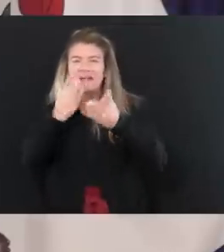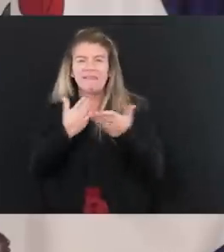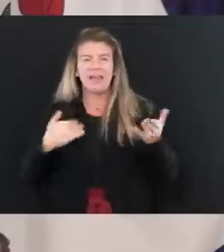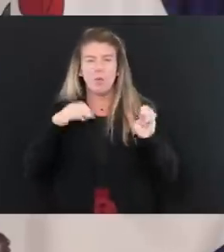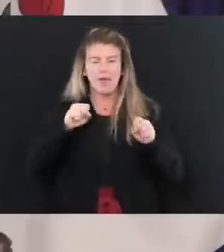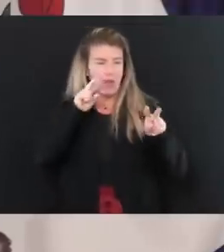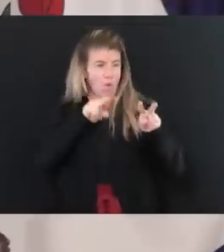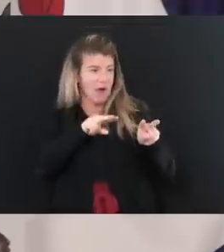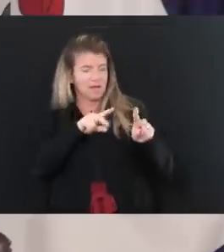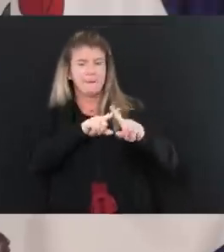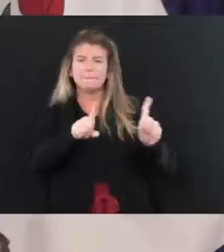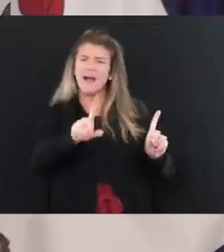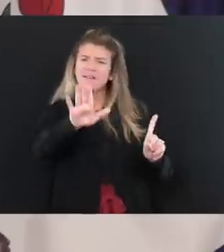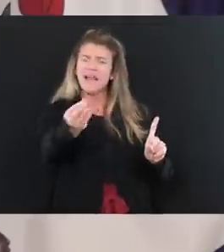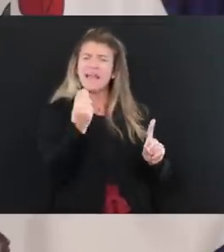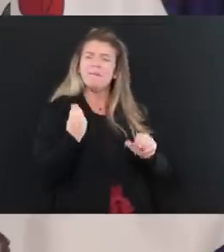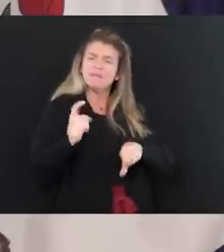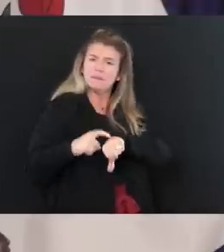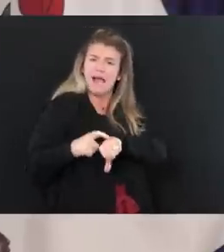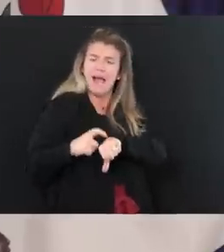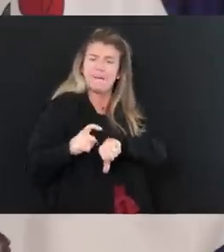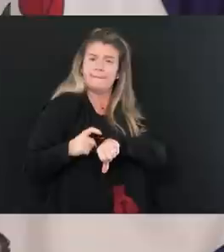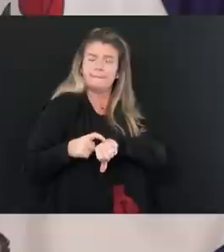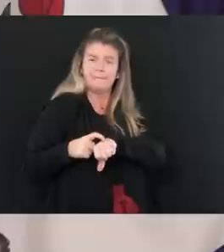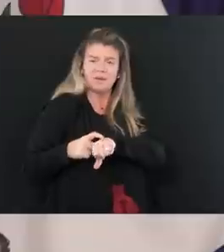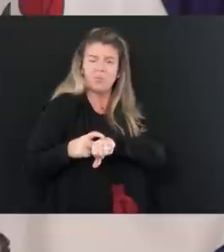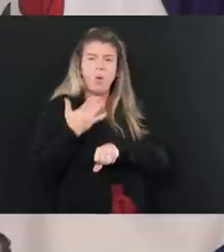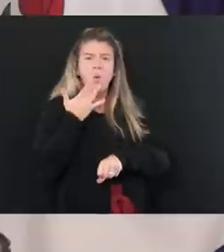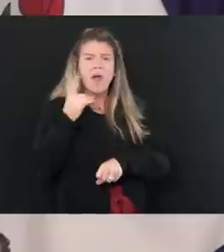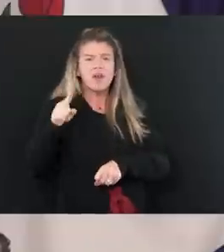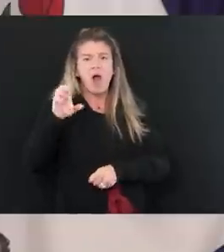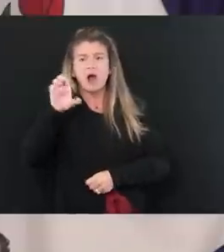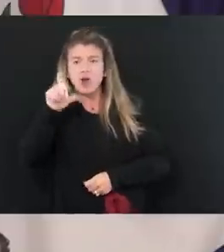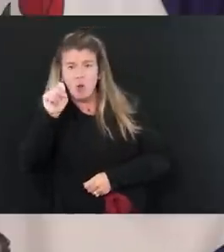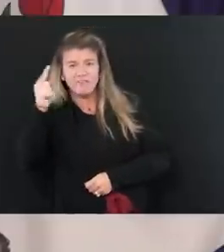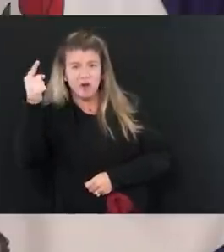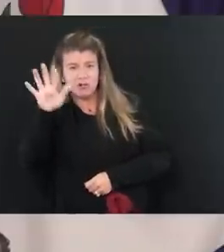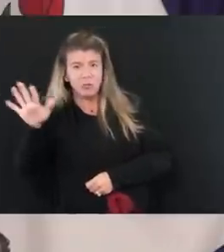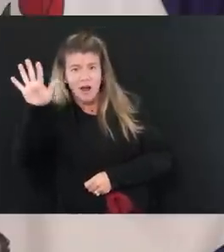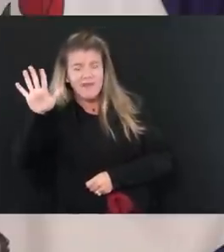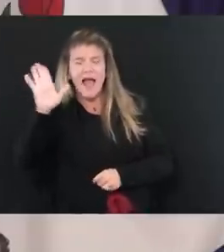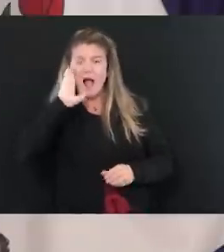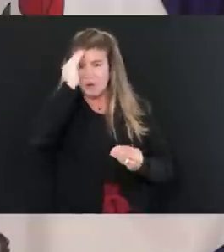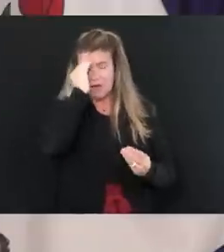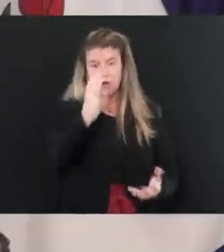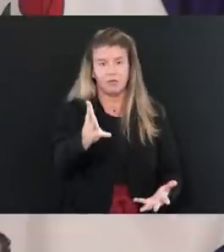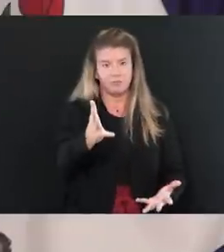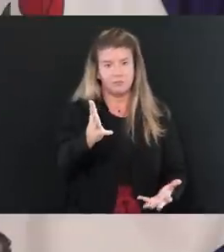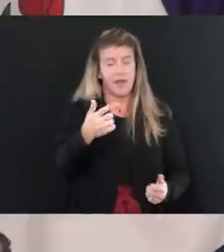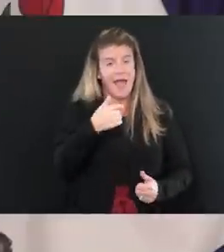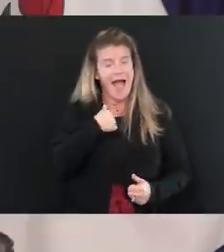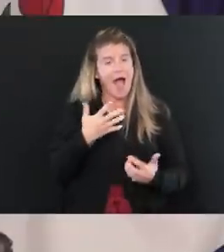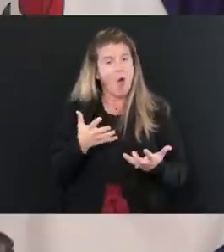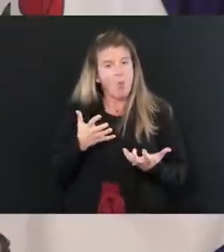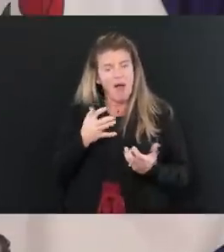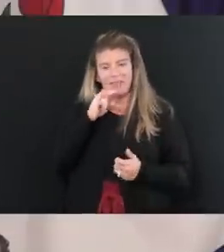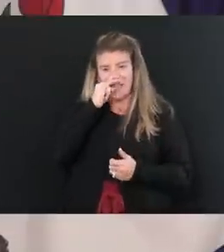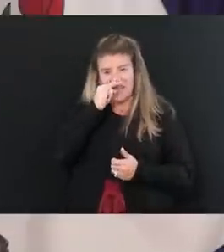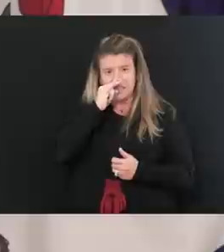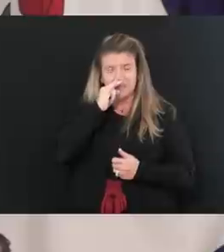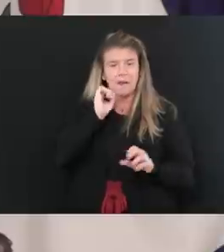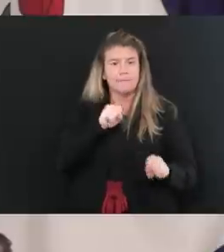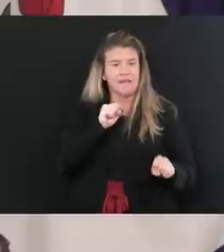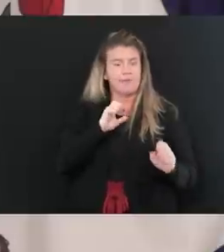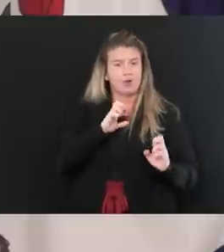but if you'll just give me to the first October, I'll give you plenty, plenty of notice and everything. I want like crazy, our kids to be able to get out there